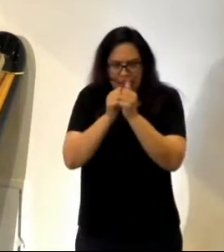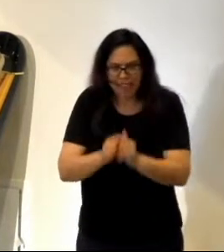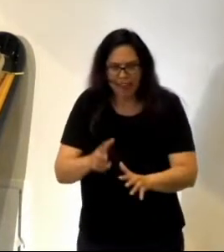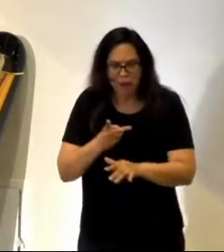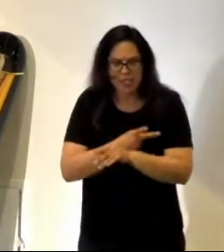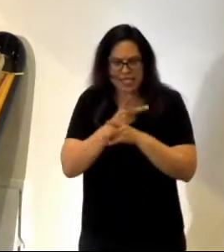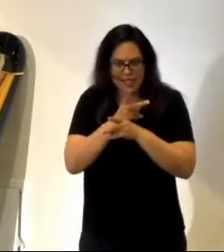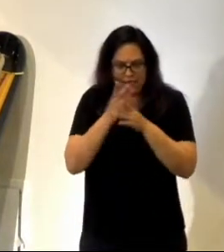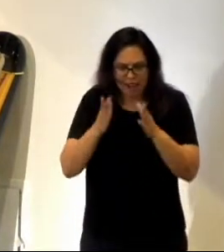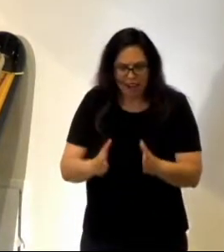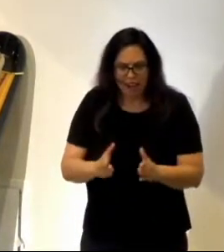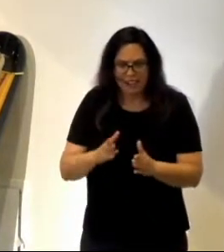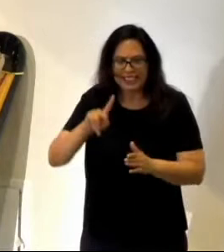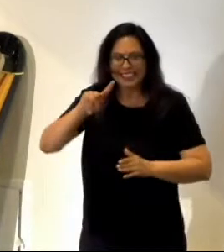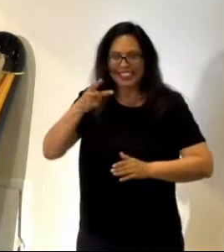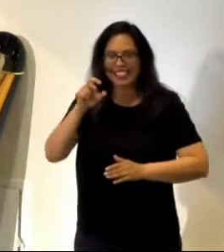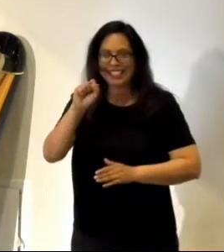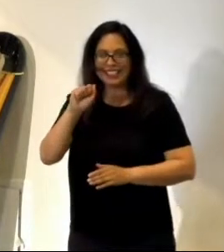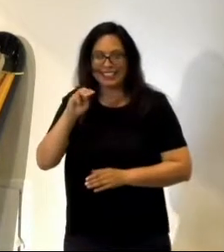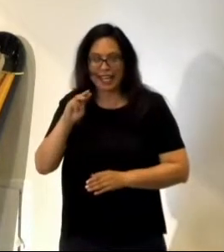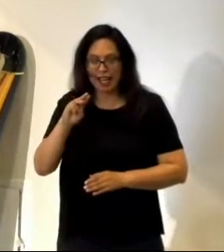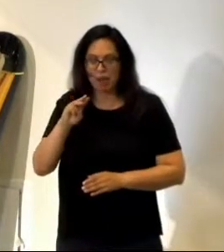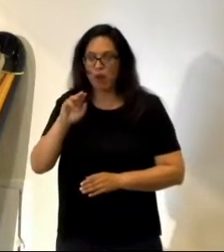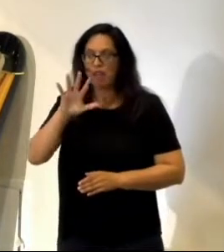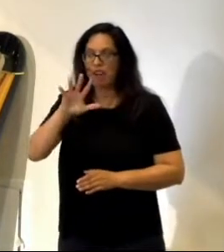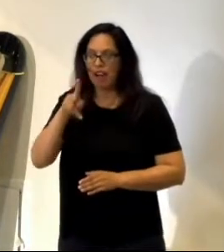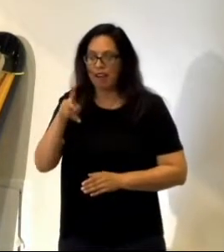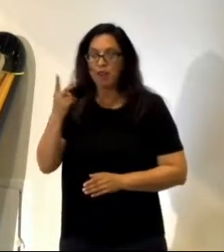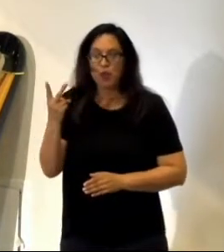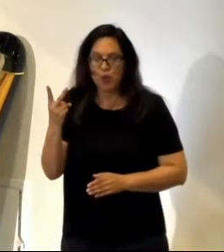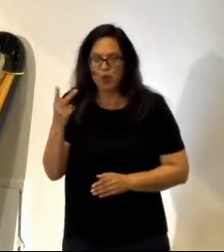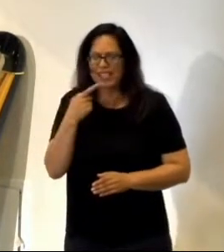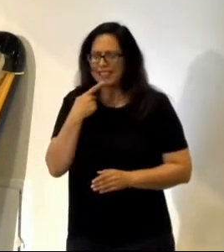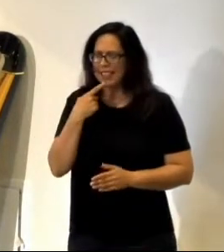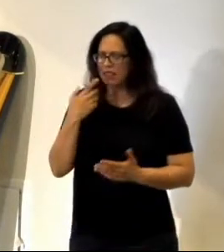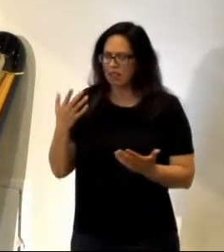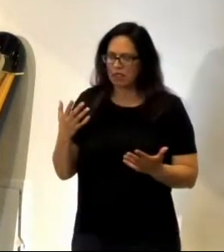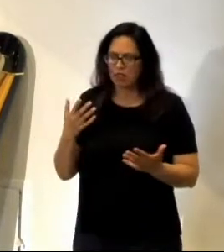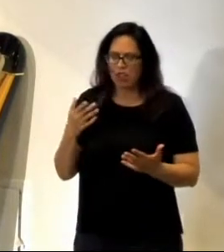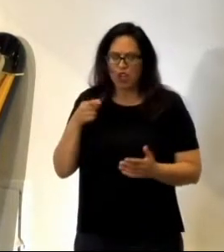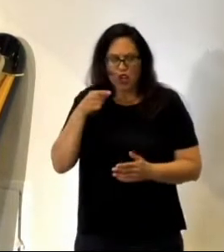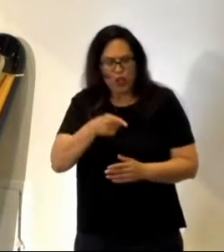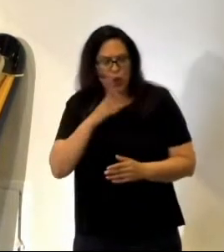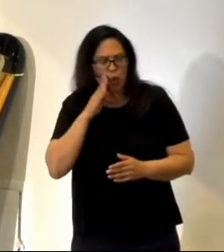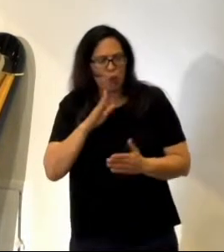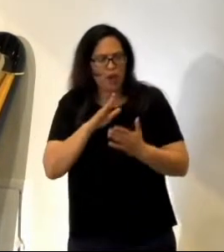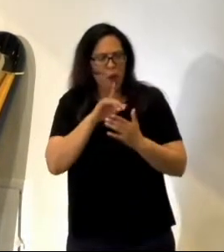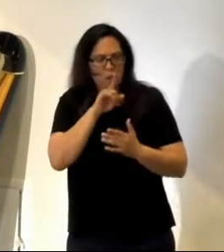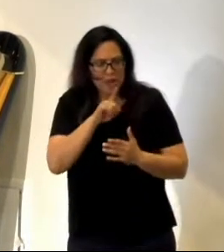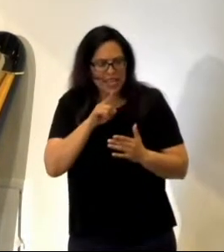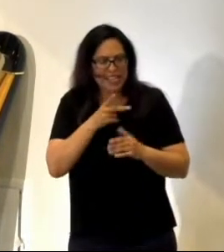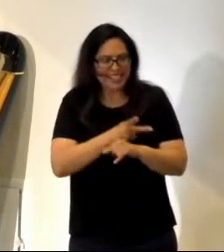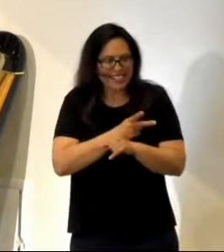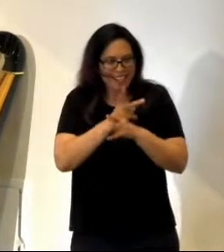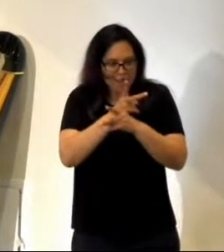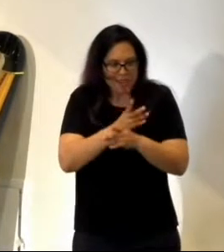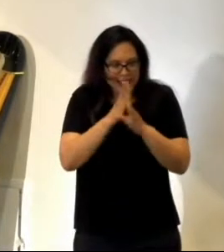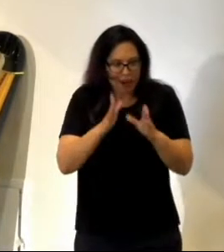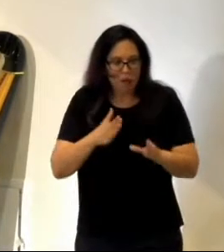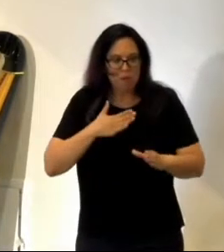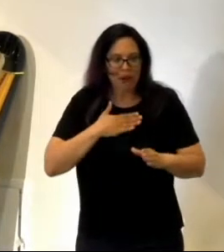In 2 Samuel 5, 2, the Lord said to David, you shall be the shepherd of my people,